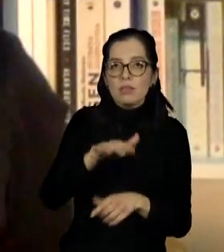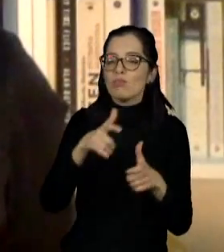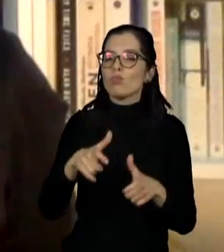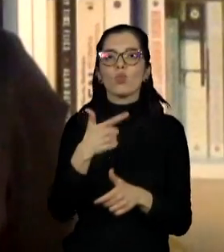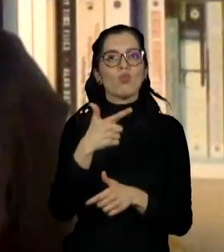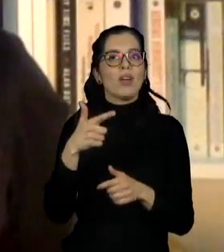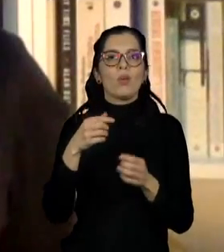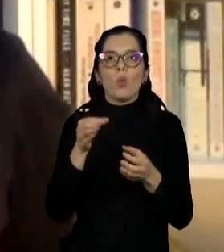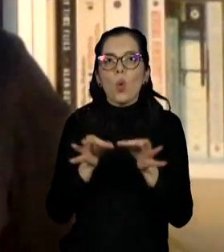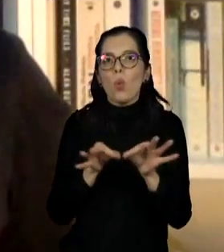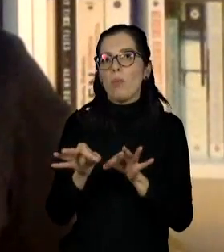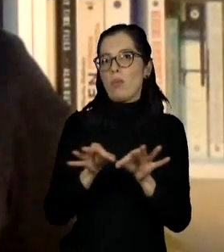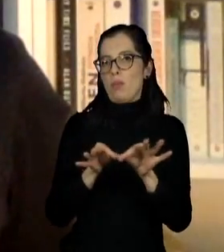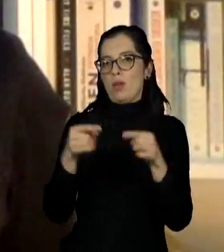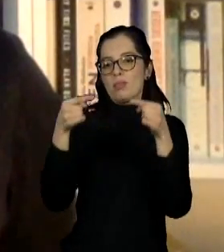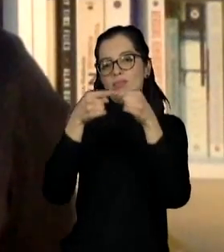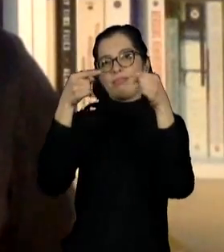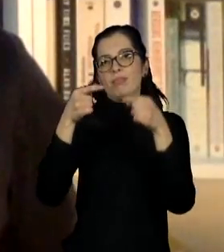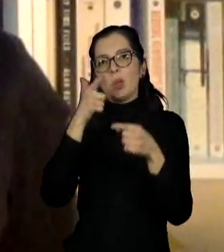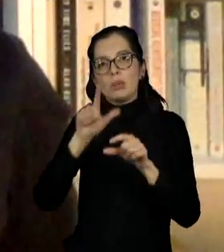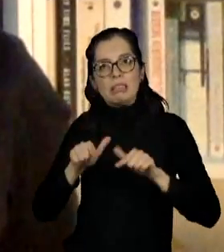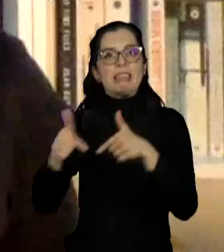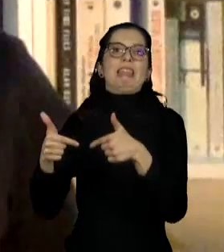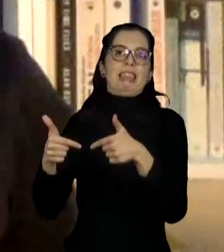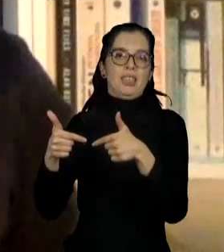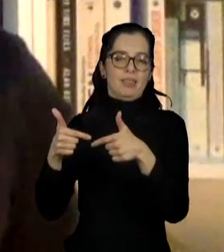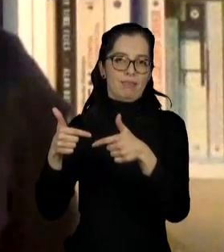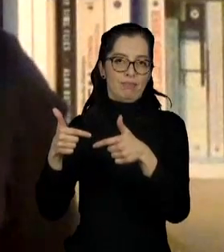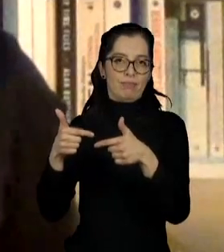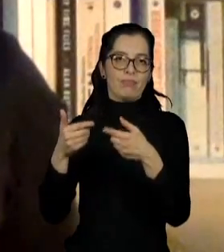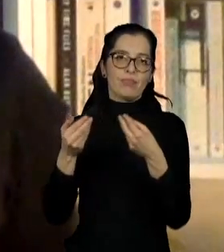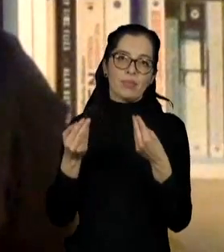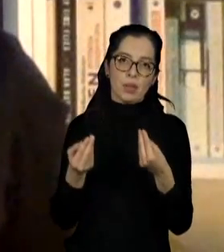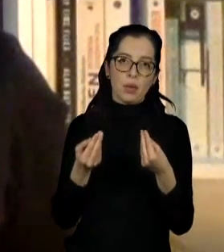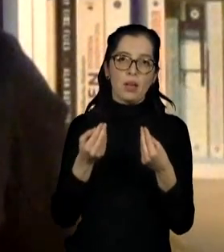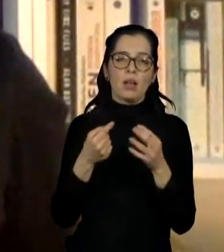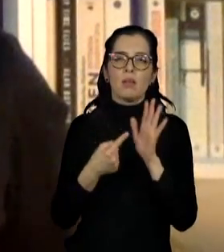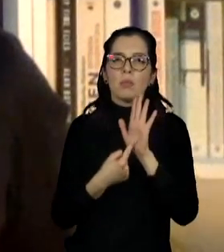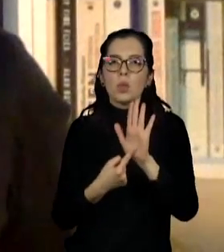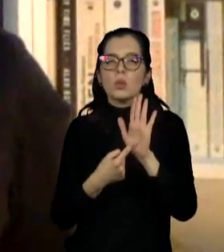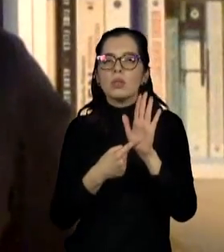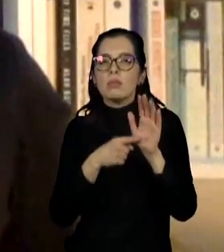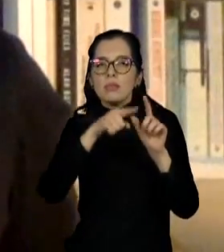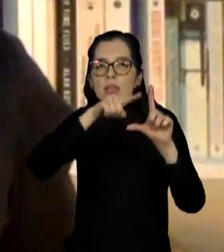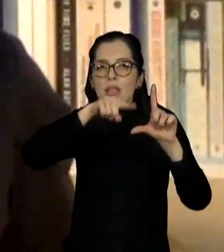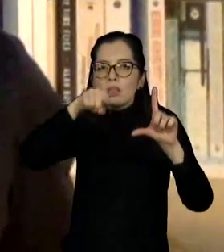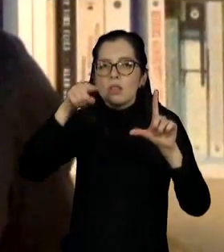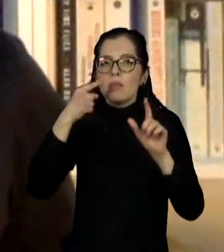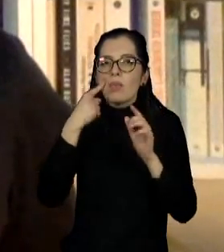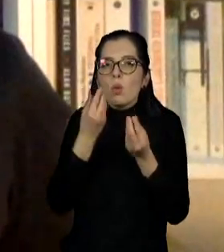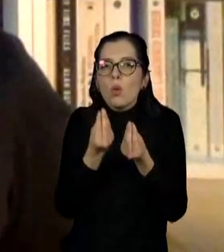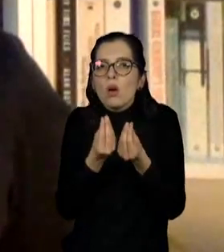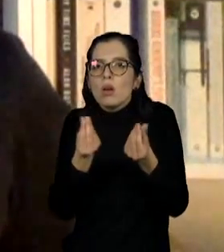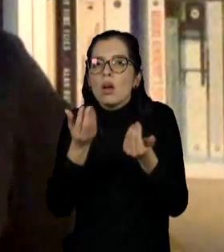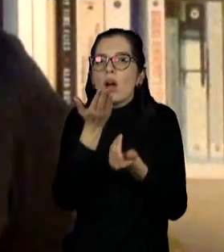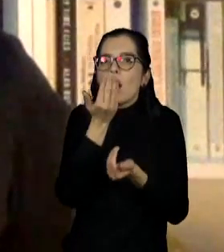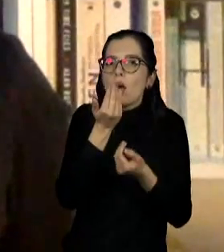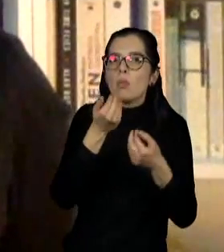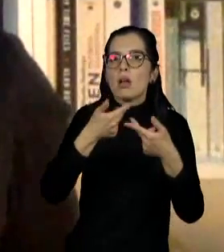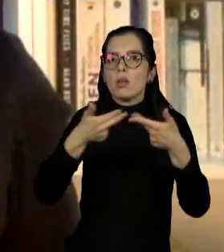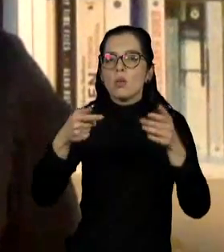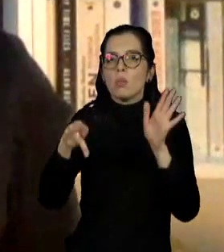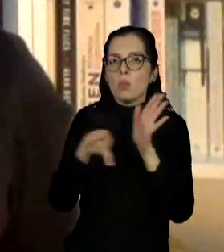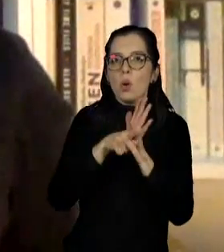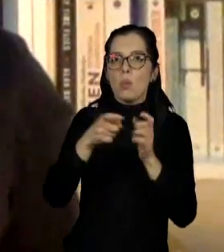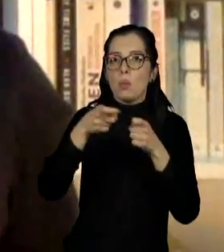have an appropriate degree of resilience and it needs to be measured that is a measurable quantity and for essential medical goods essential